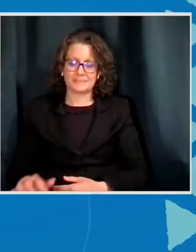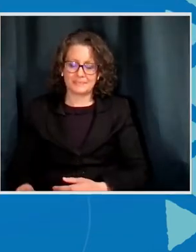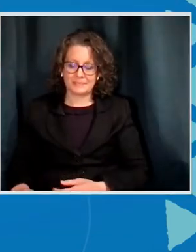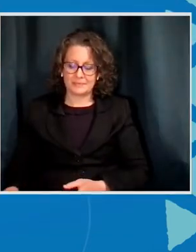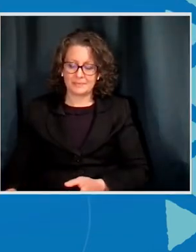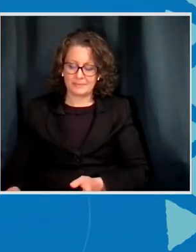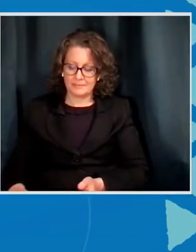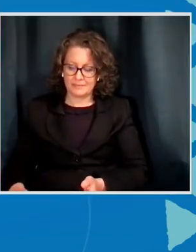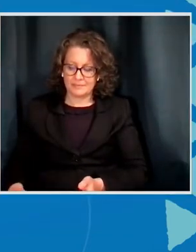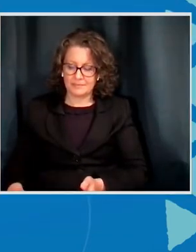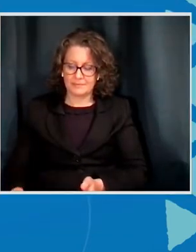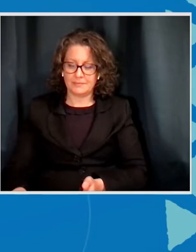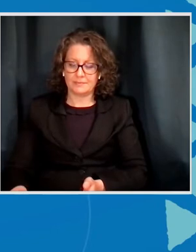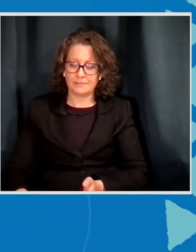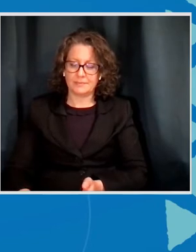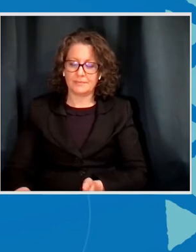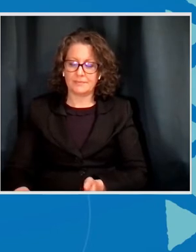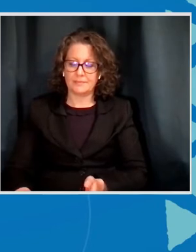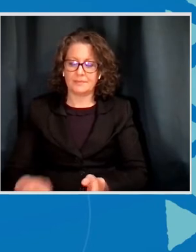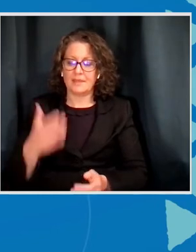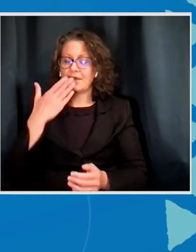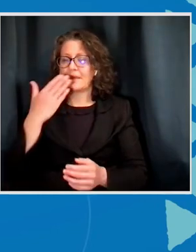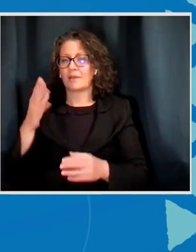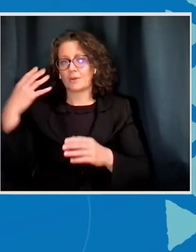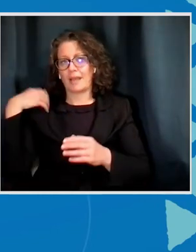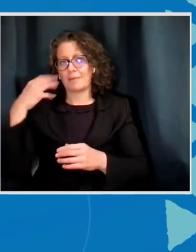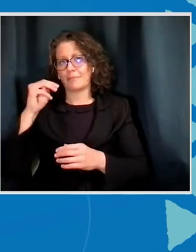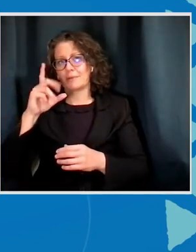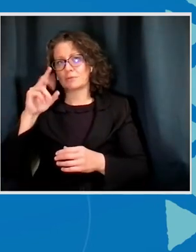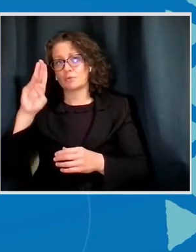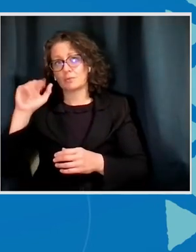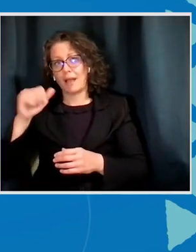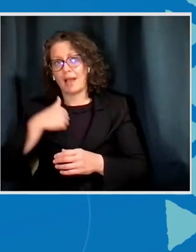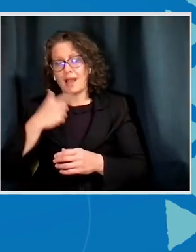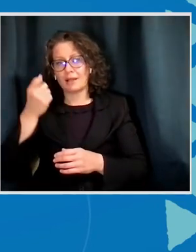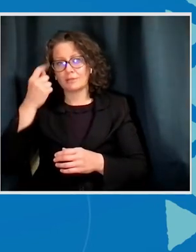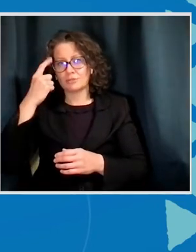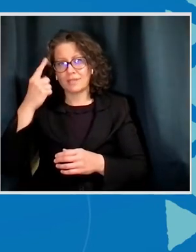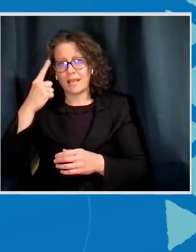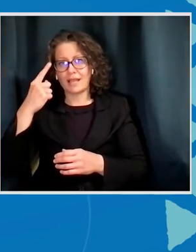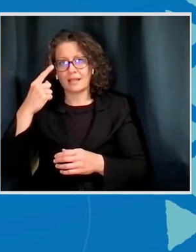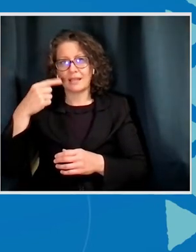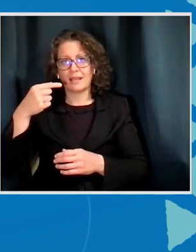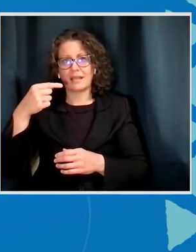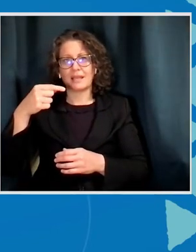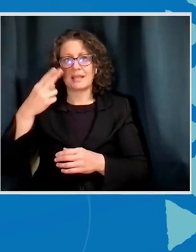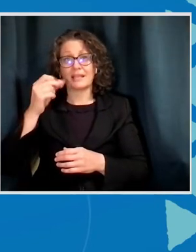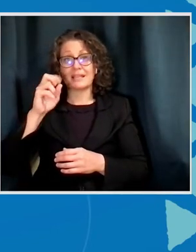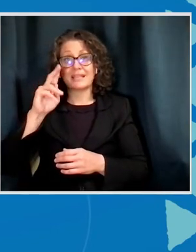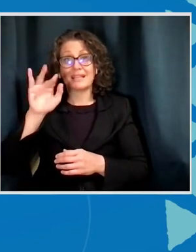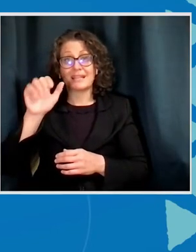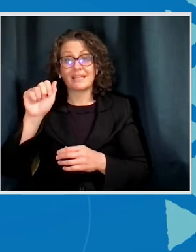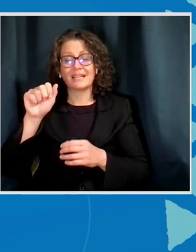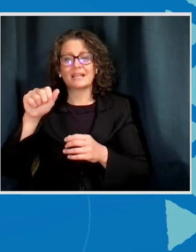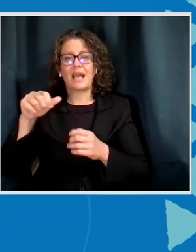Thank you, Captain Maduma. And I understand that the Gulf of Guinea is surrounded by so many countries and must be